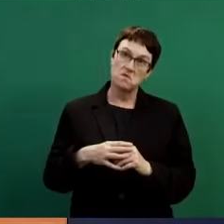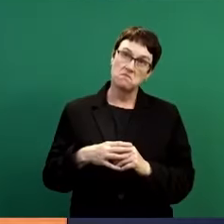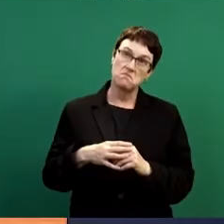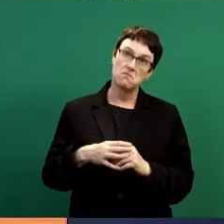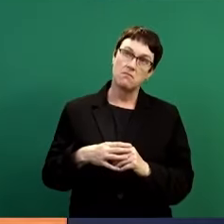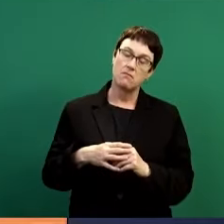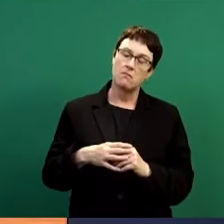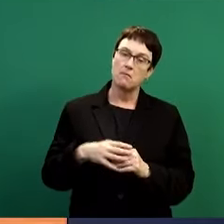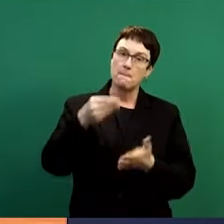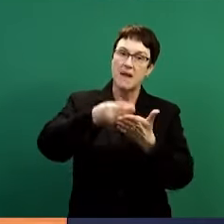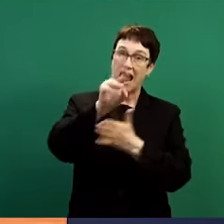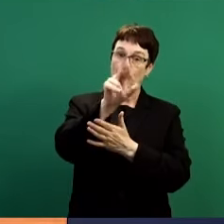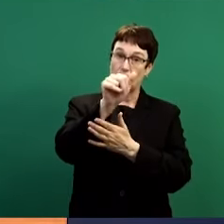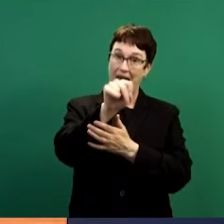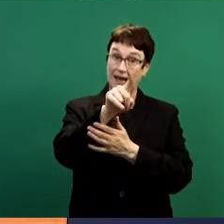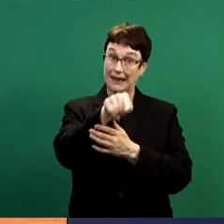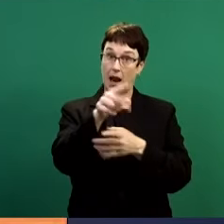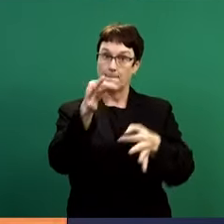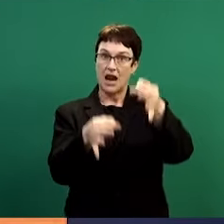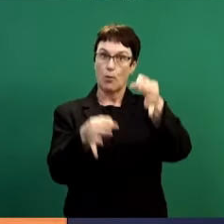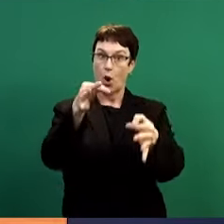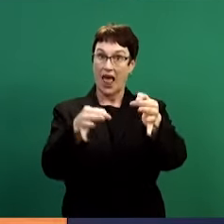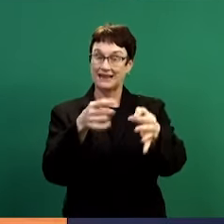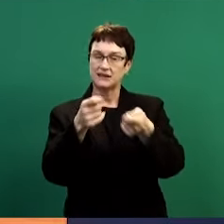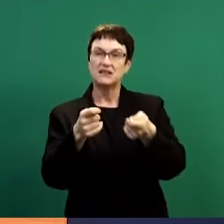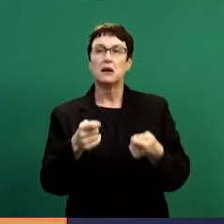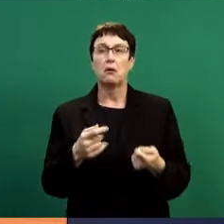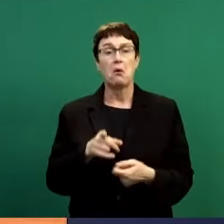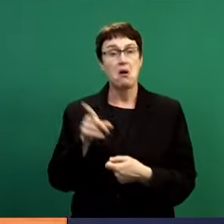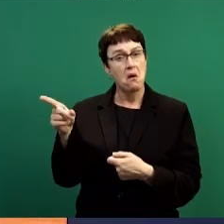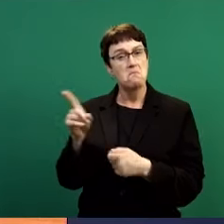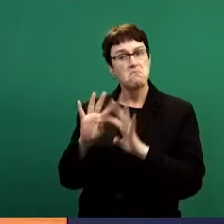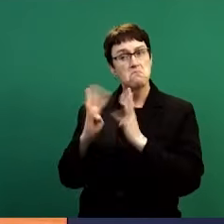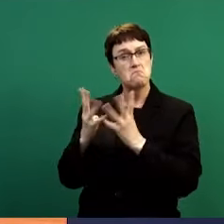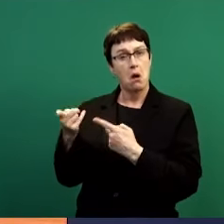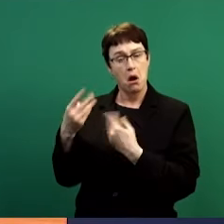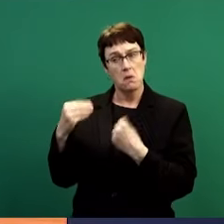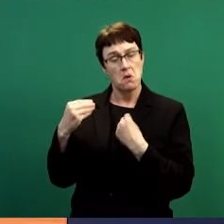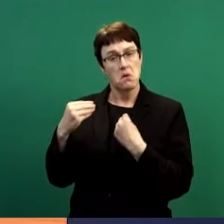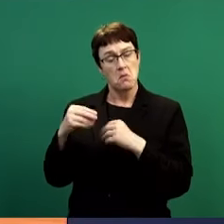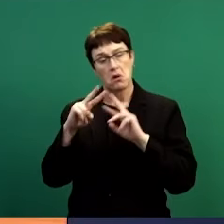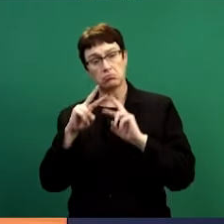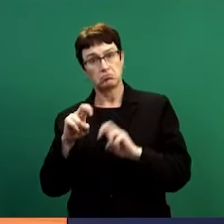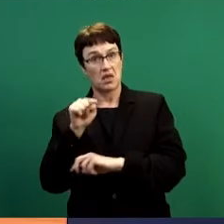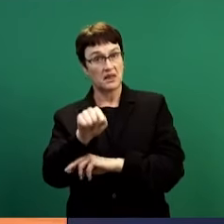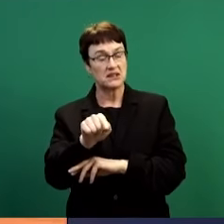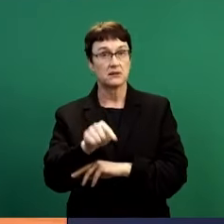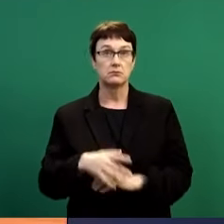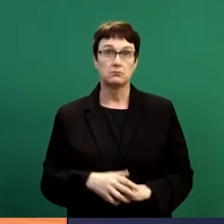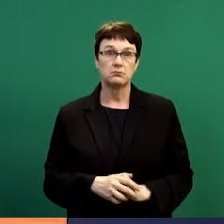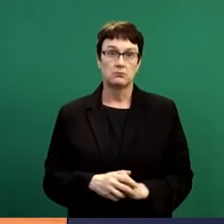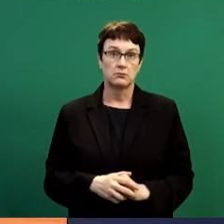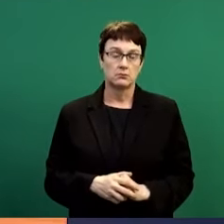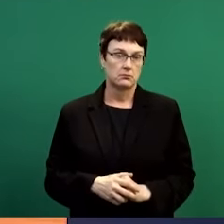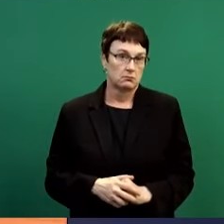If the Competition Commission is busy with an inquiry on rent manipulation, the question should correctly be